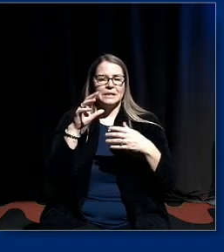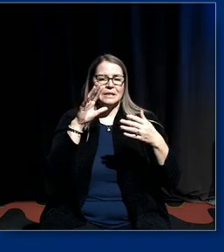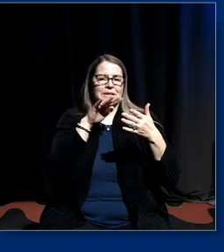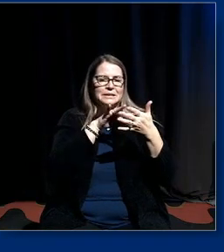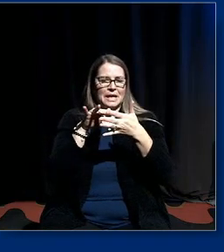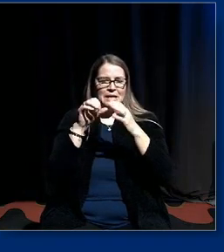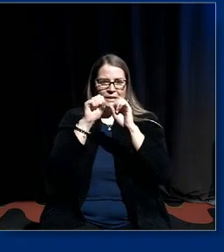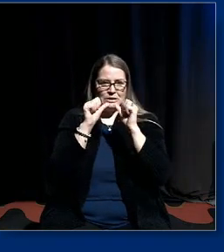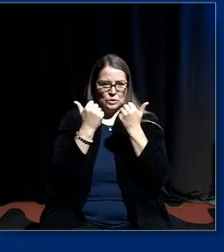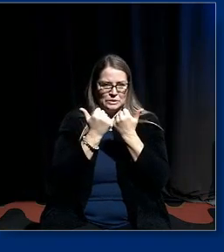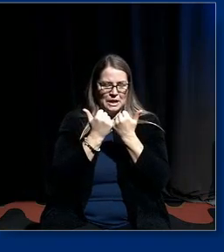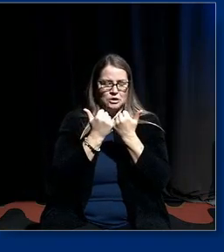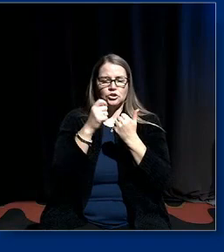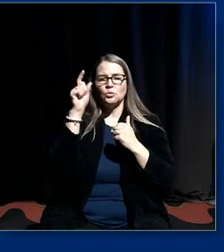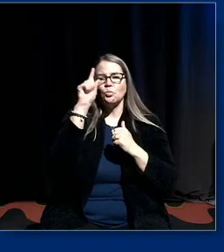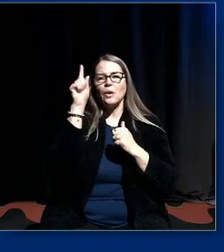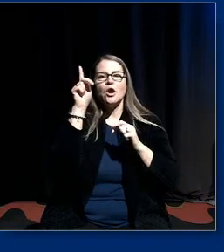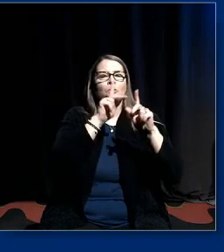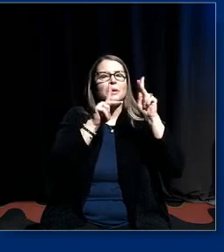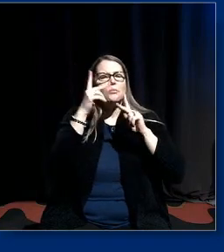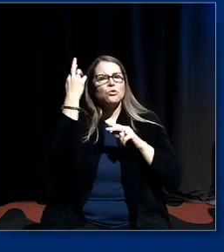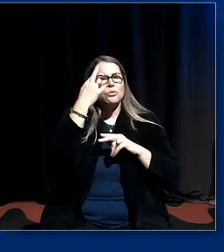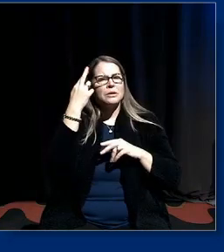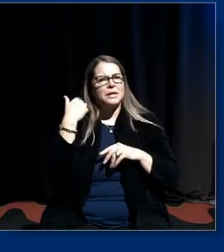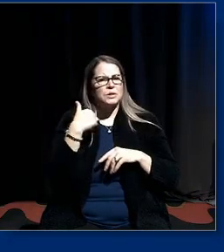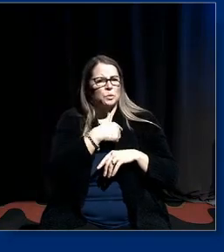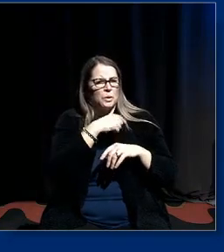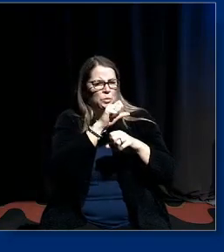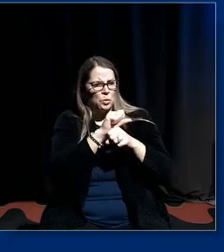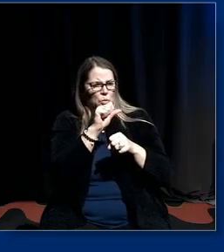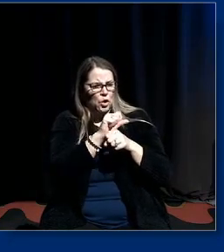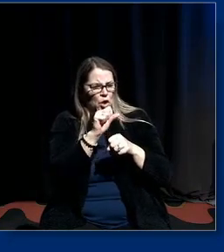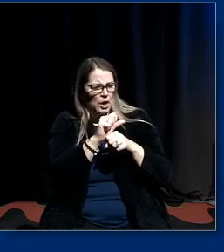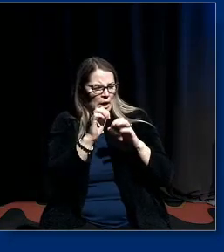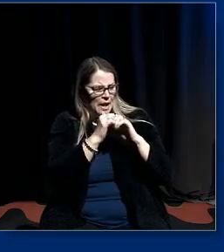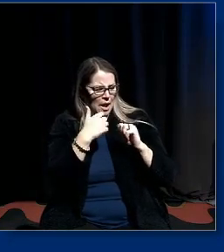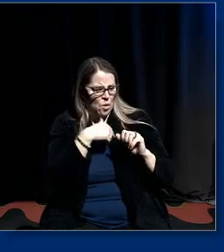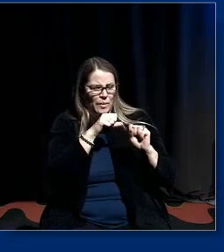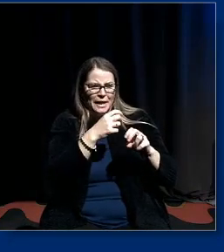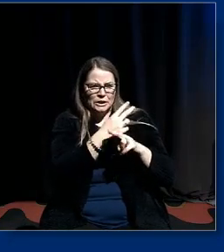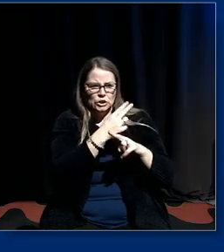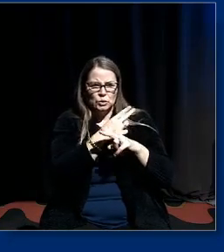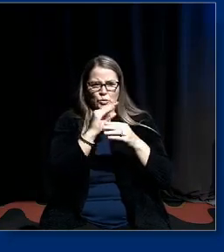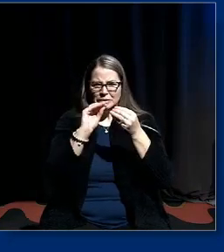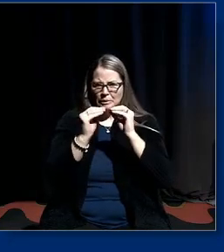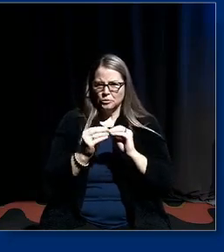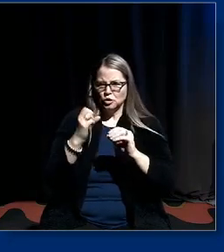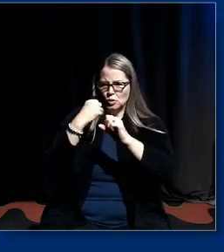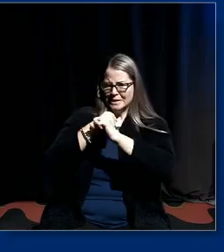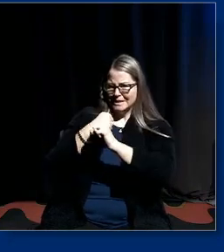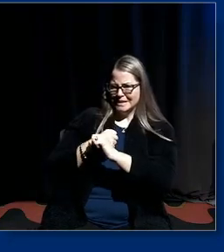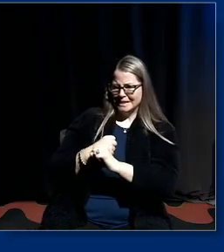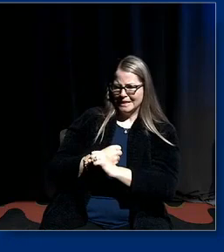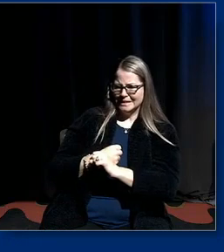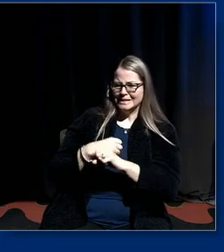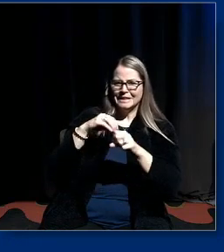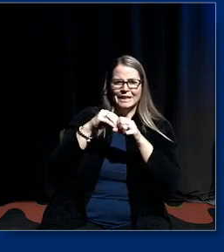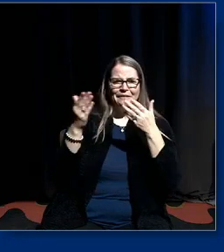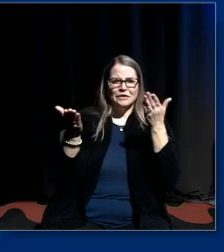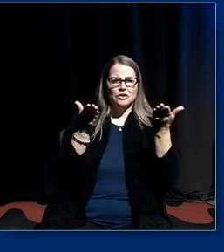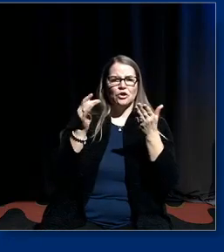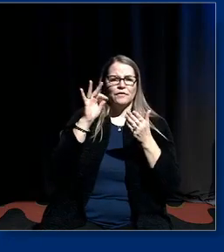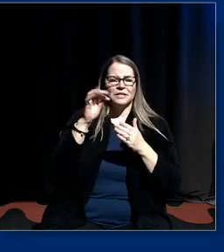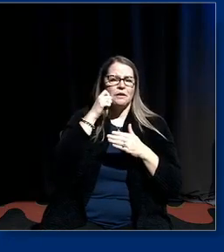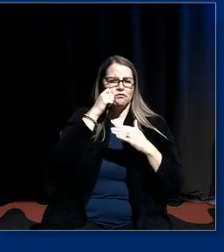um where folks realized we were all working away on how could we use statistics in the service of race